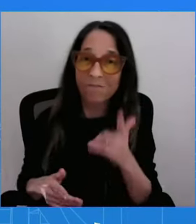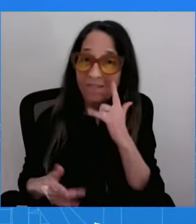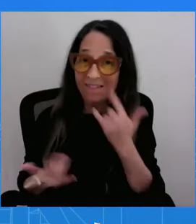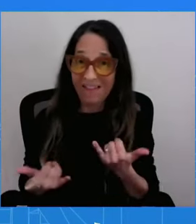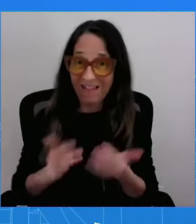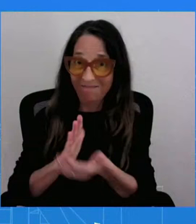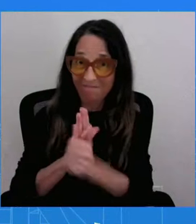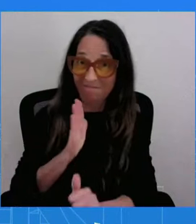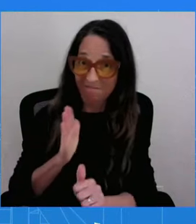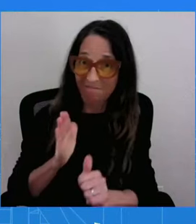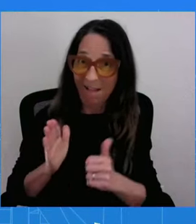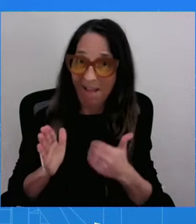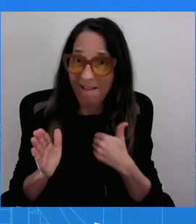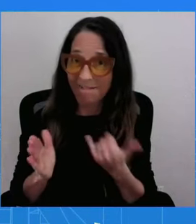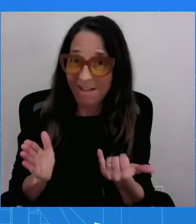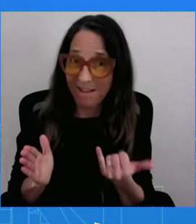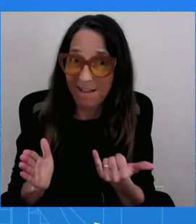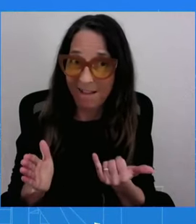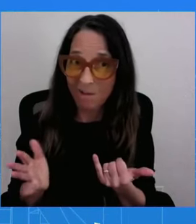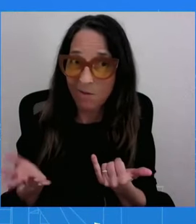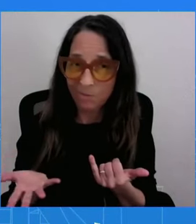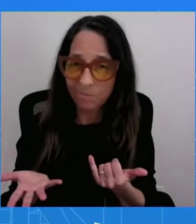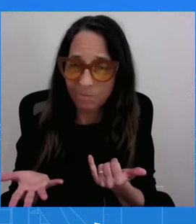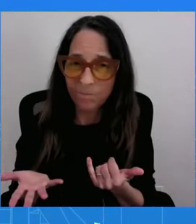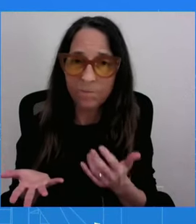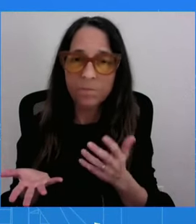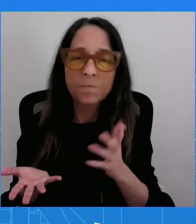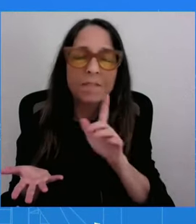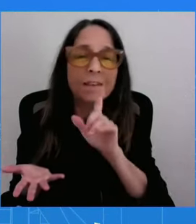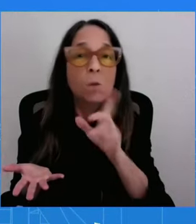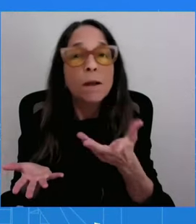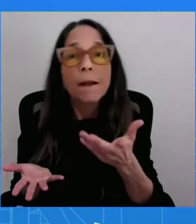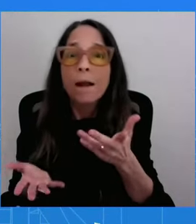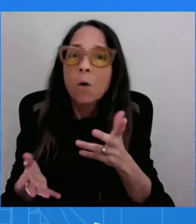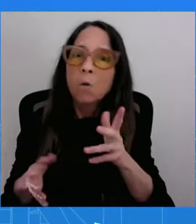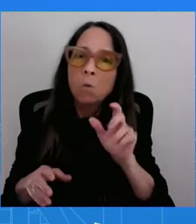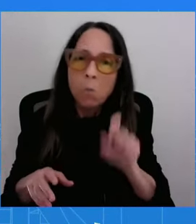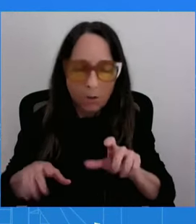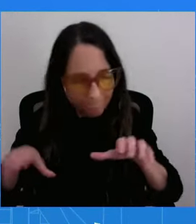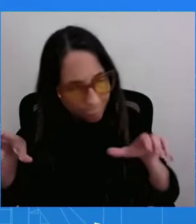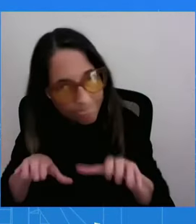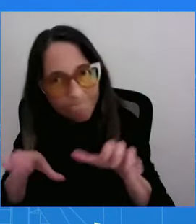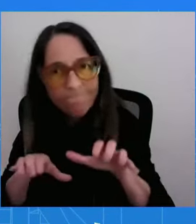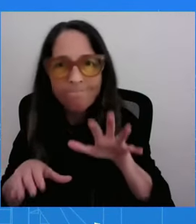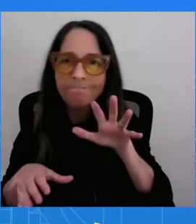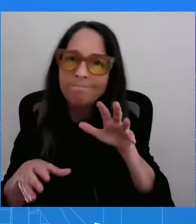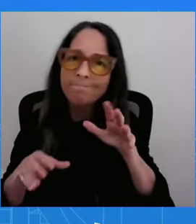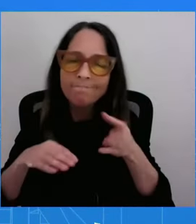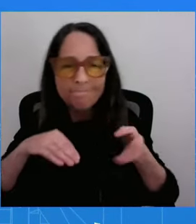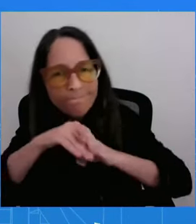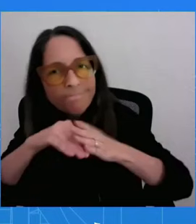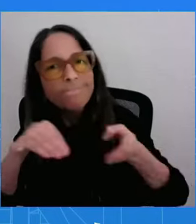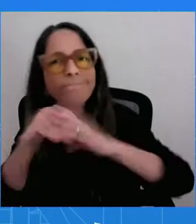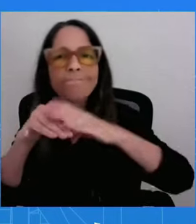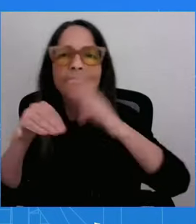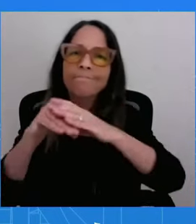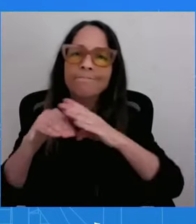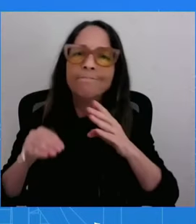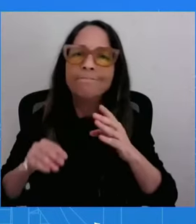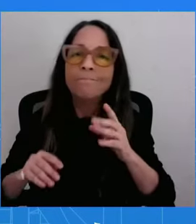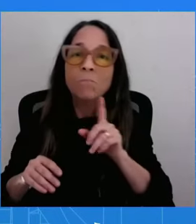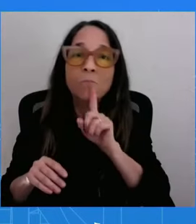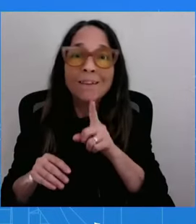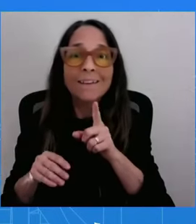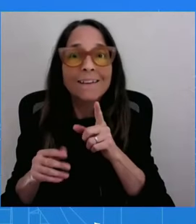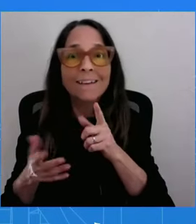to be done, and we'll continue calling on schools to build pathways for upward mobility and success, and that is what